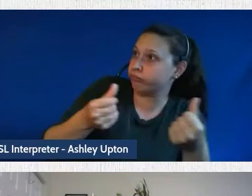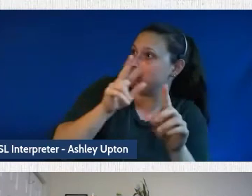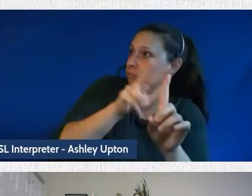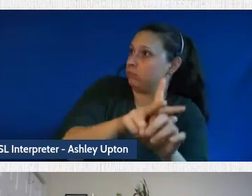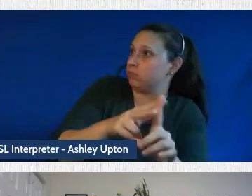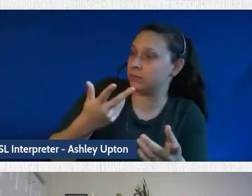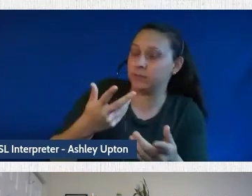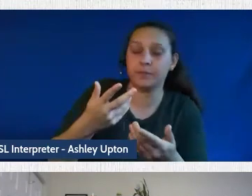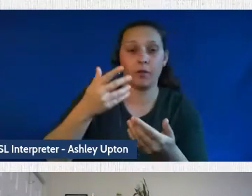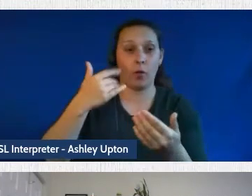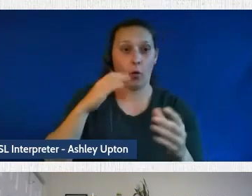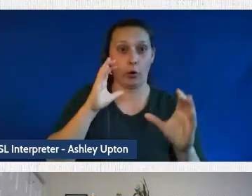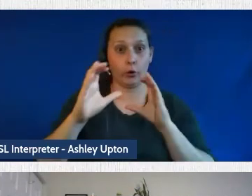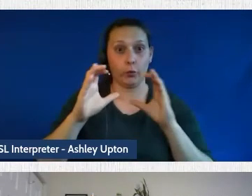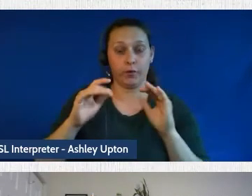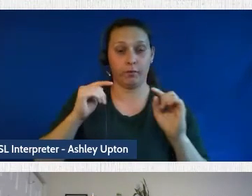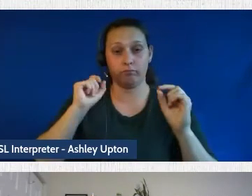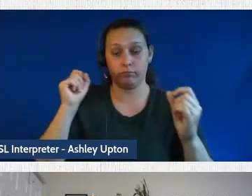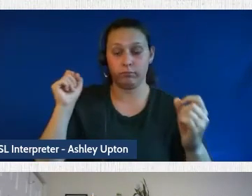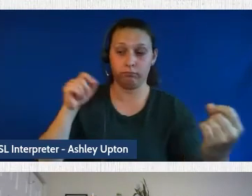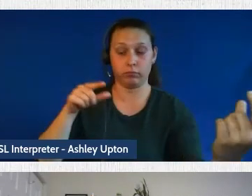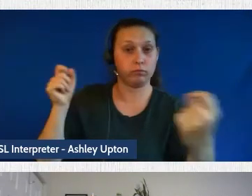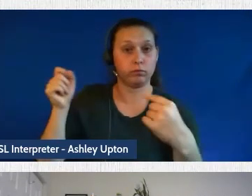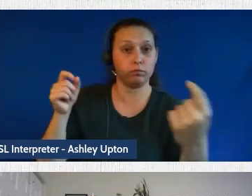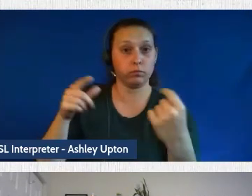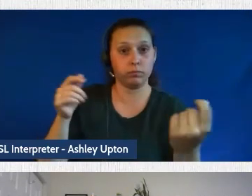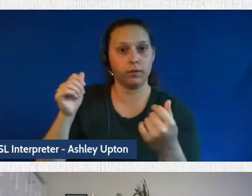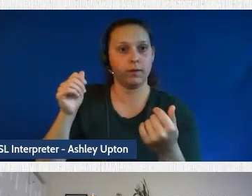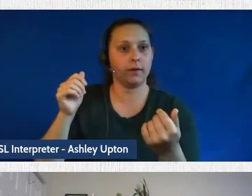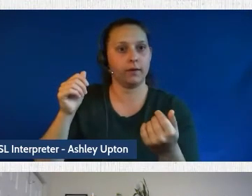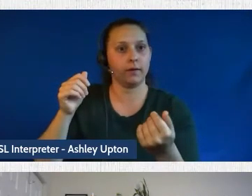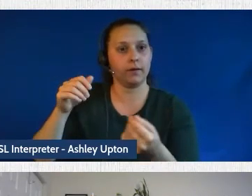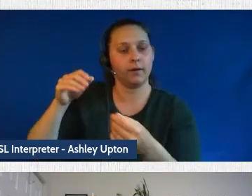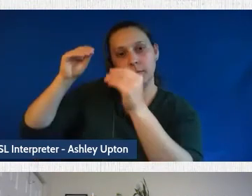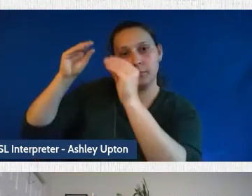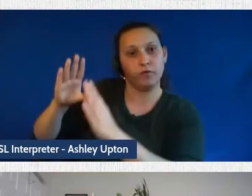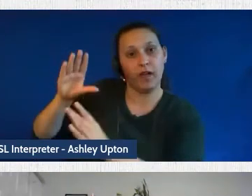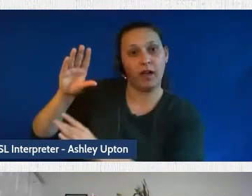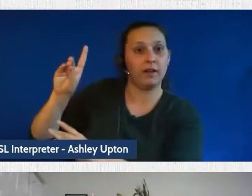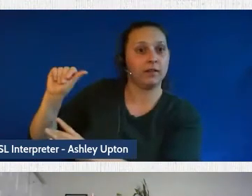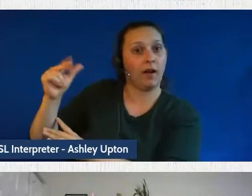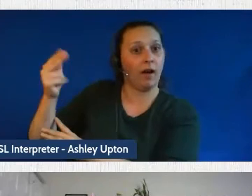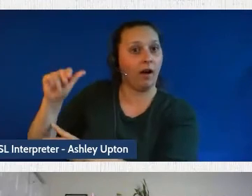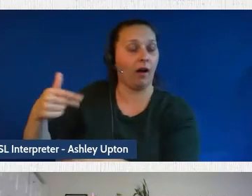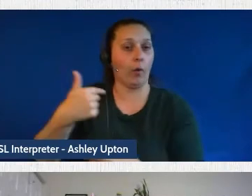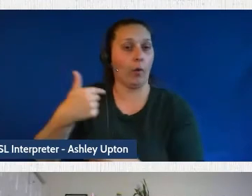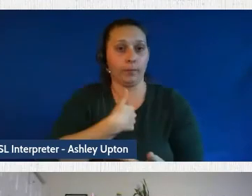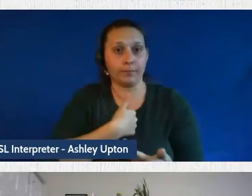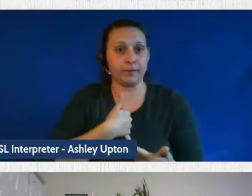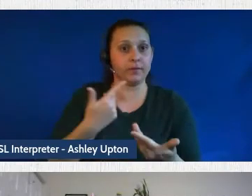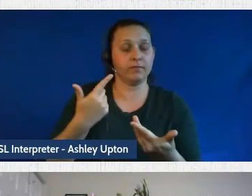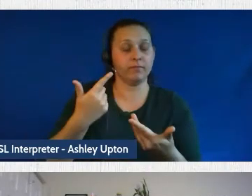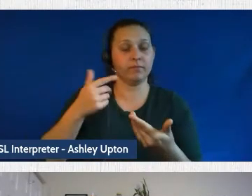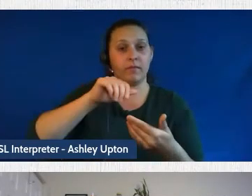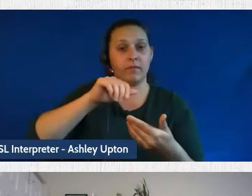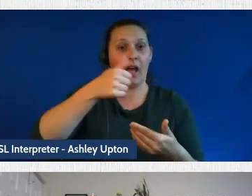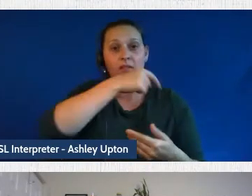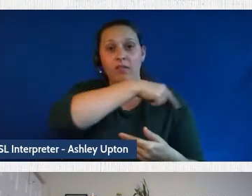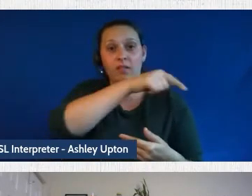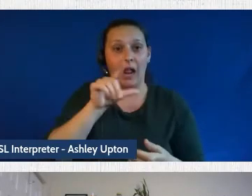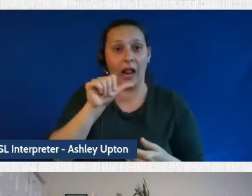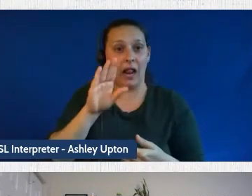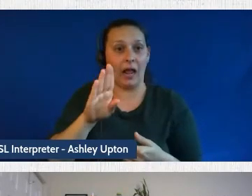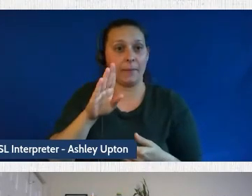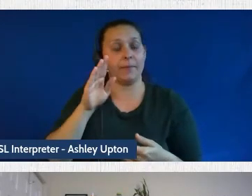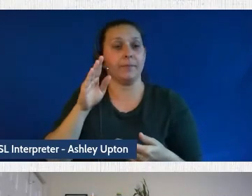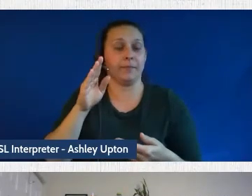almost guaranteed to happen. And it typically is something like Professor Dahan, myself and relevant members of the lab in AI and computer science,